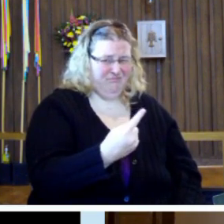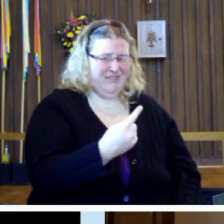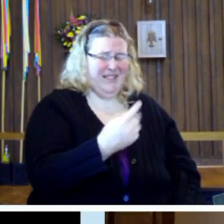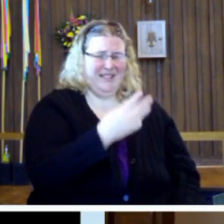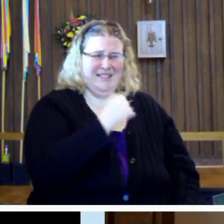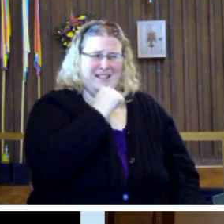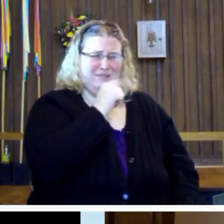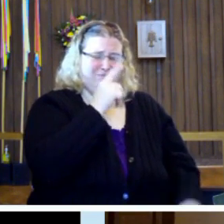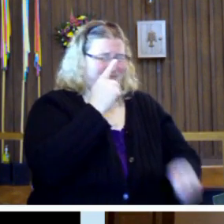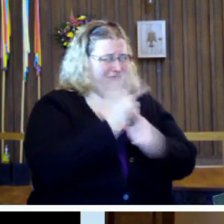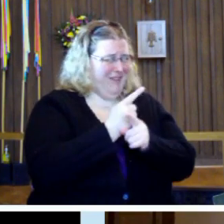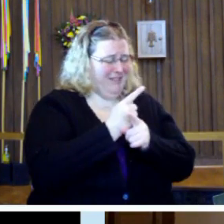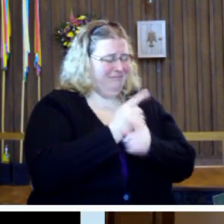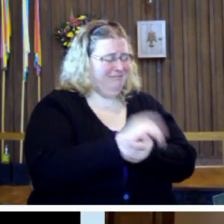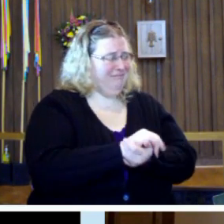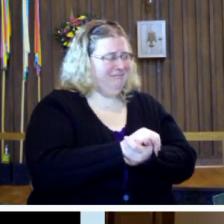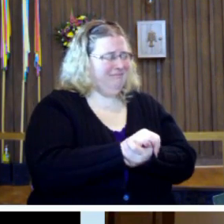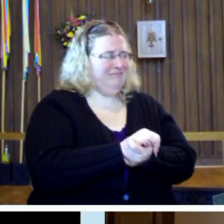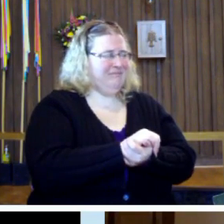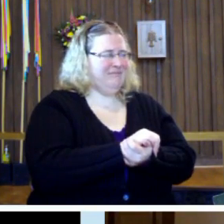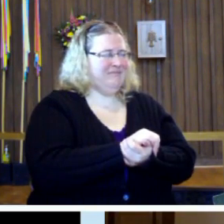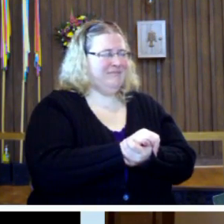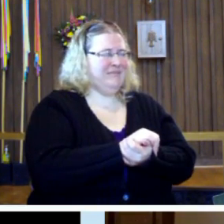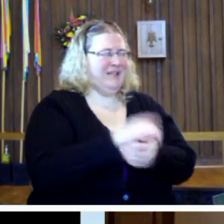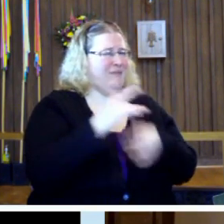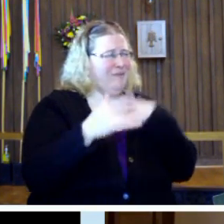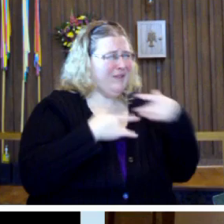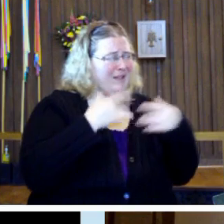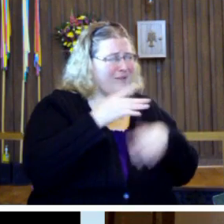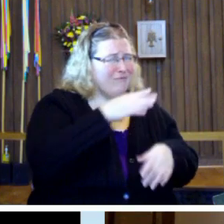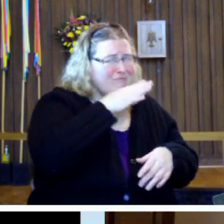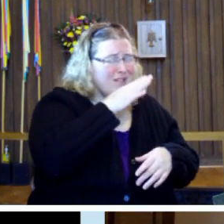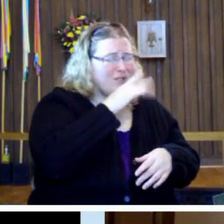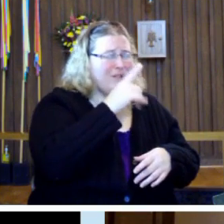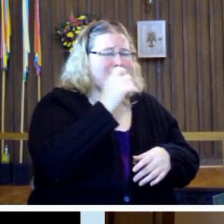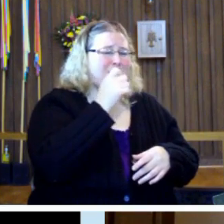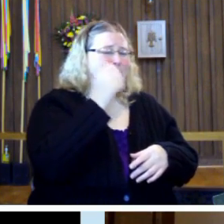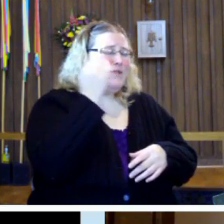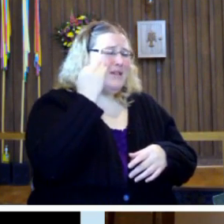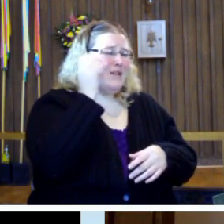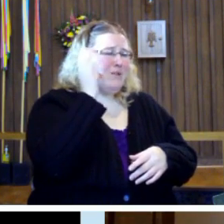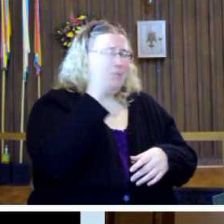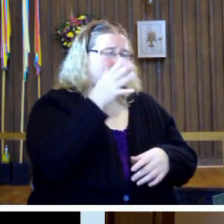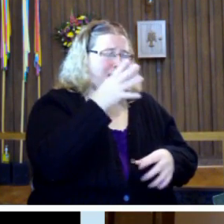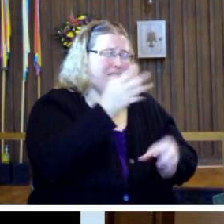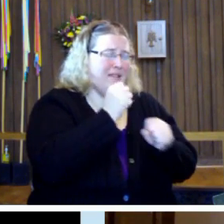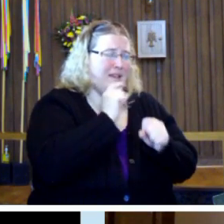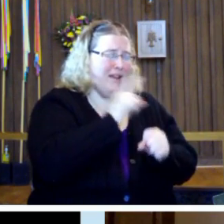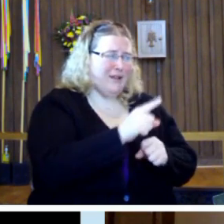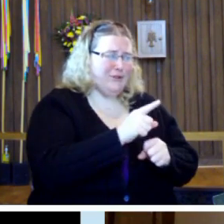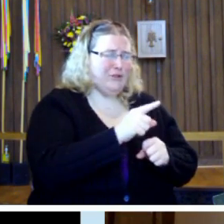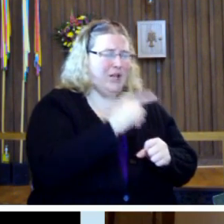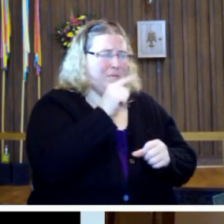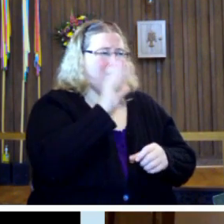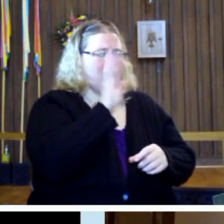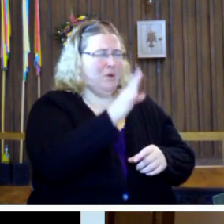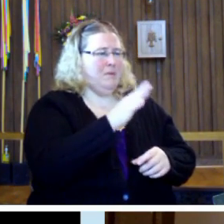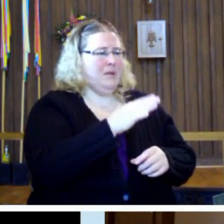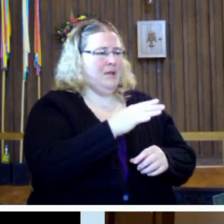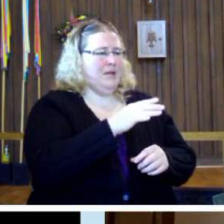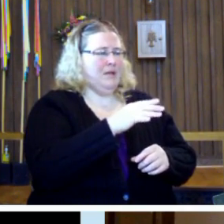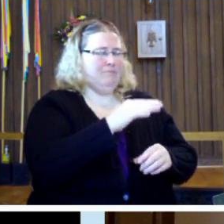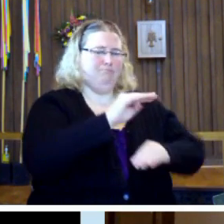and it doesn't seem to make any sense? And you feel a little frustrated because you think you're going to get the answer and you're going to be able to